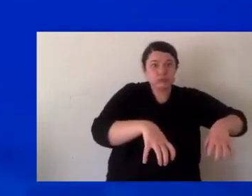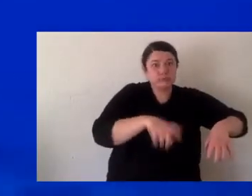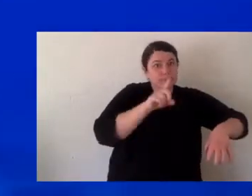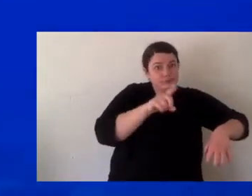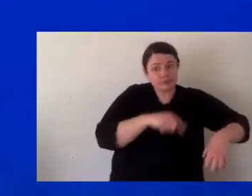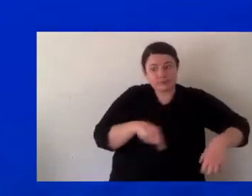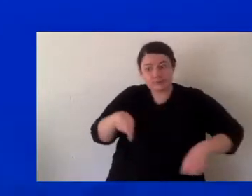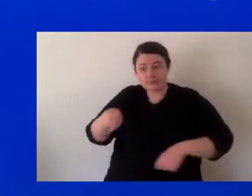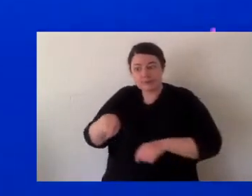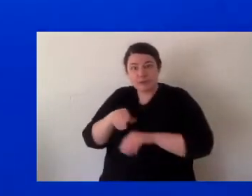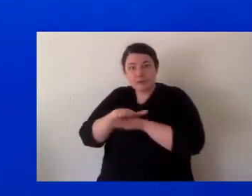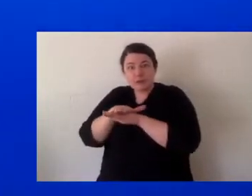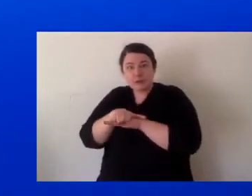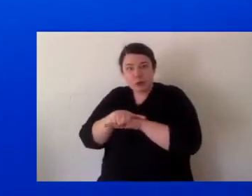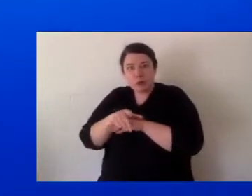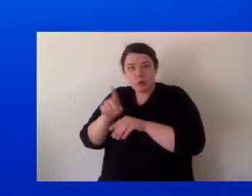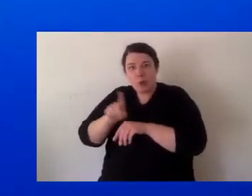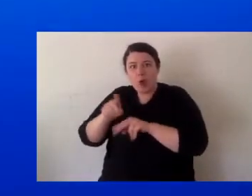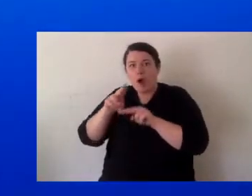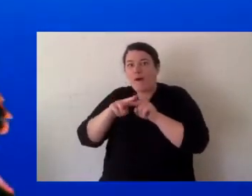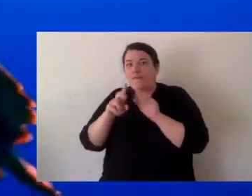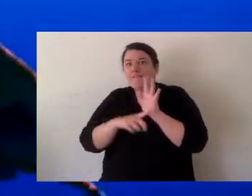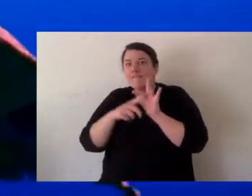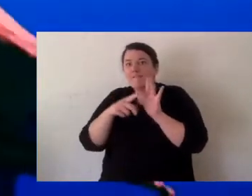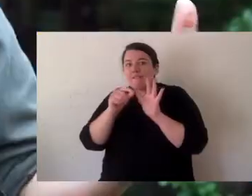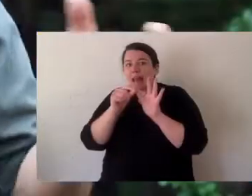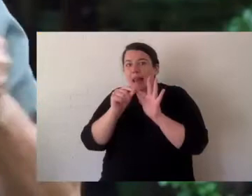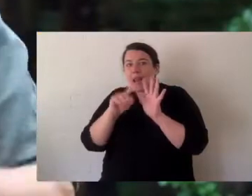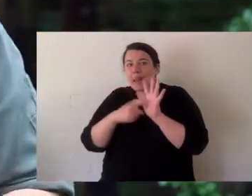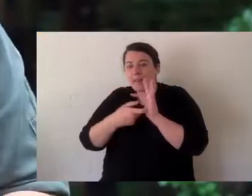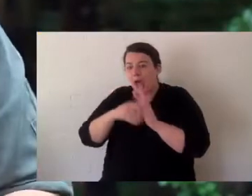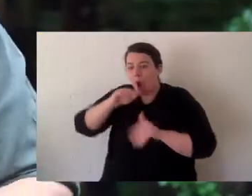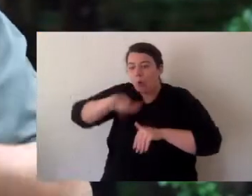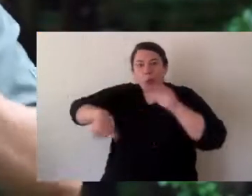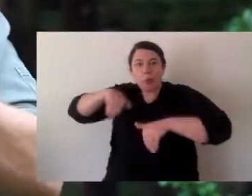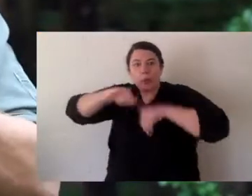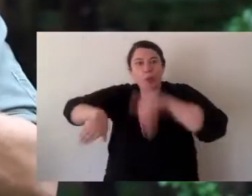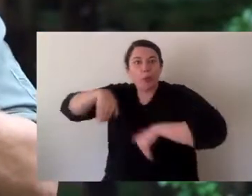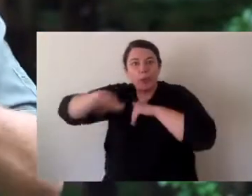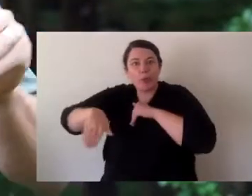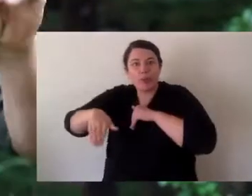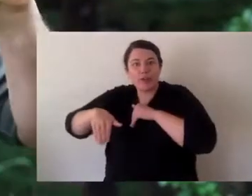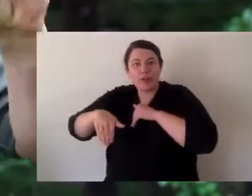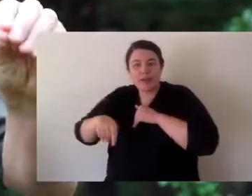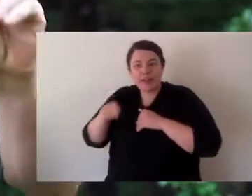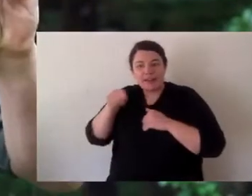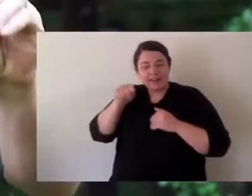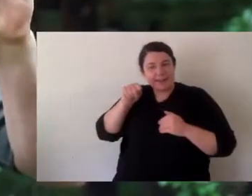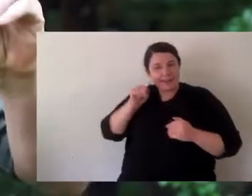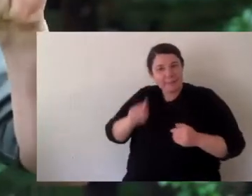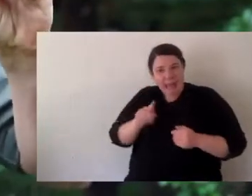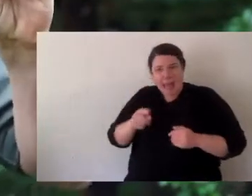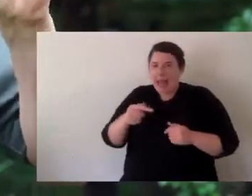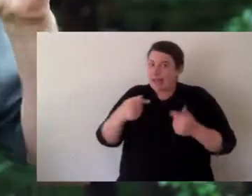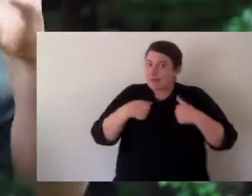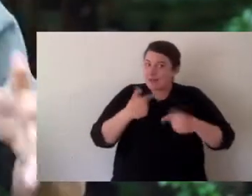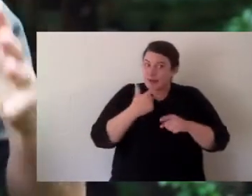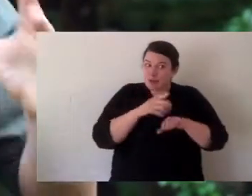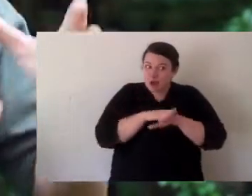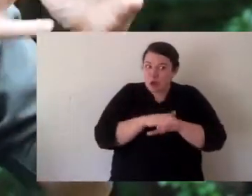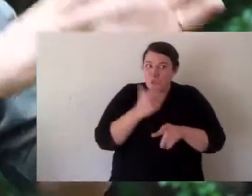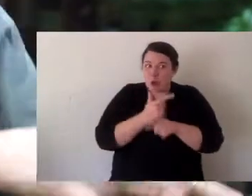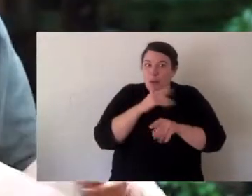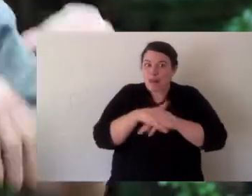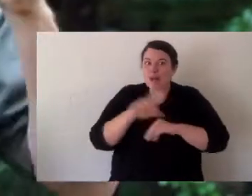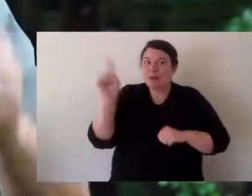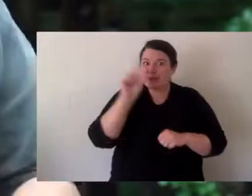flippers. That's an easy way to remember it. Tortoise have feet. Turtles have flippers. But things like Manning River Turtles kind of don't fit between either but they